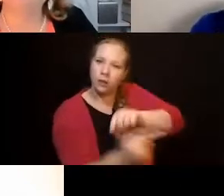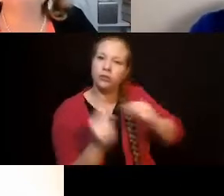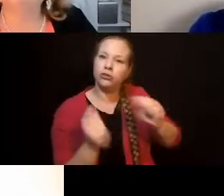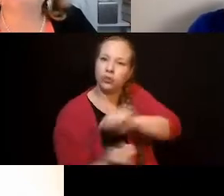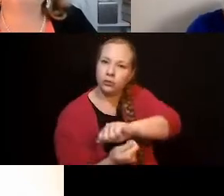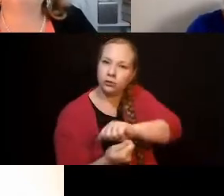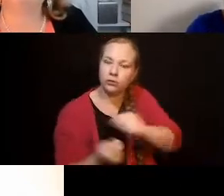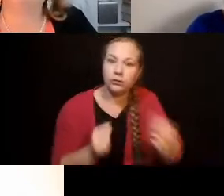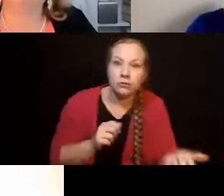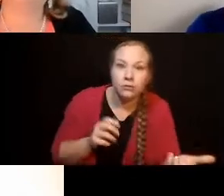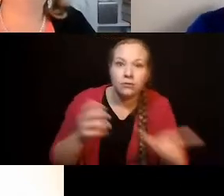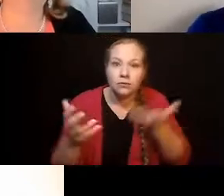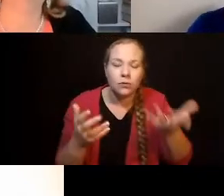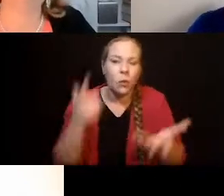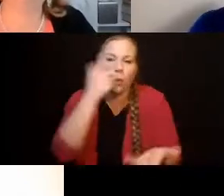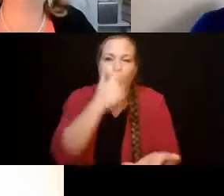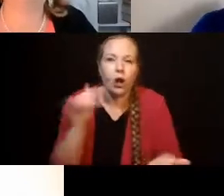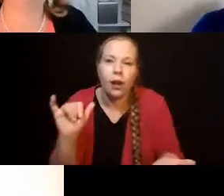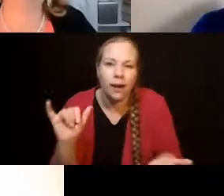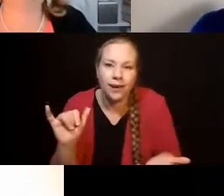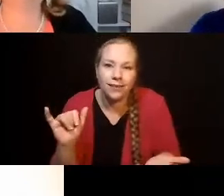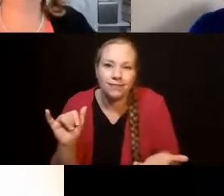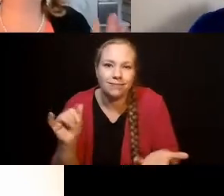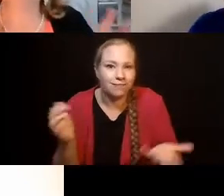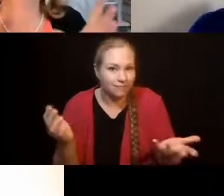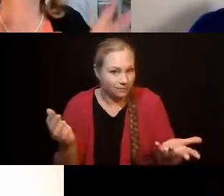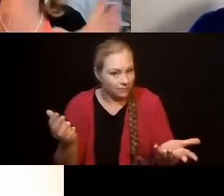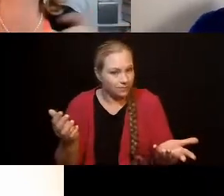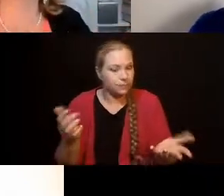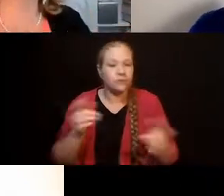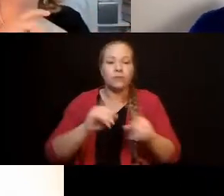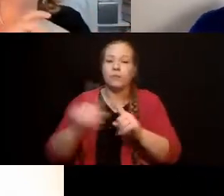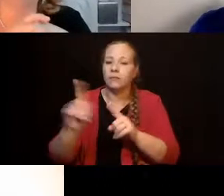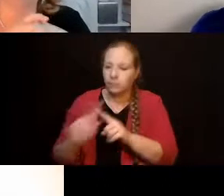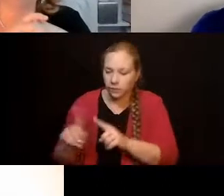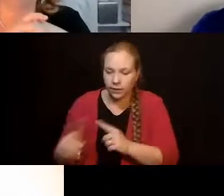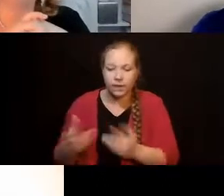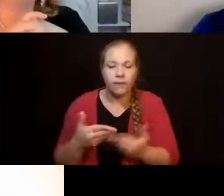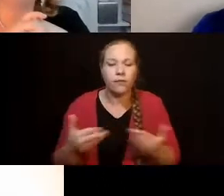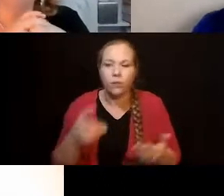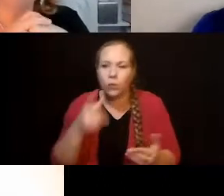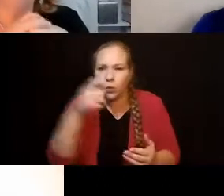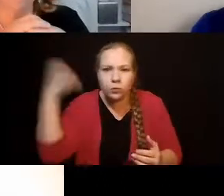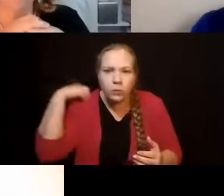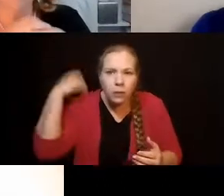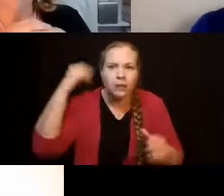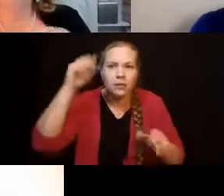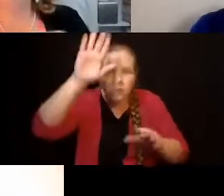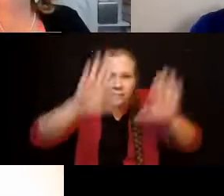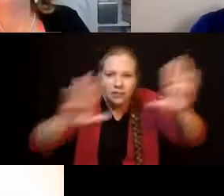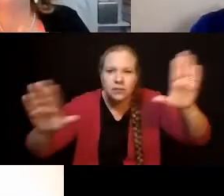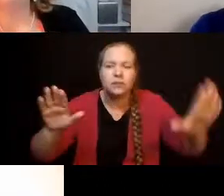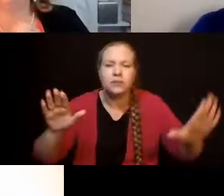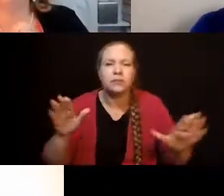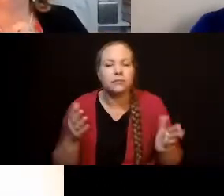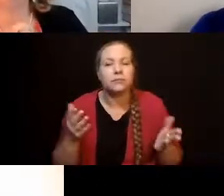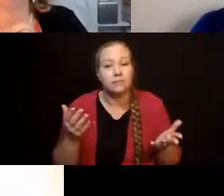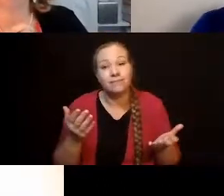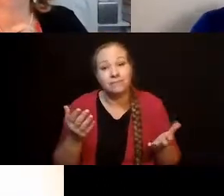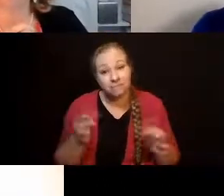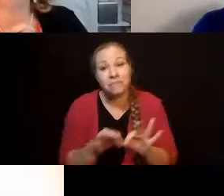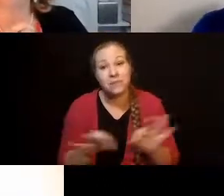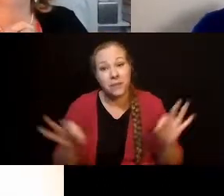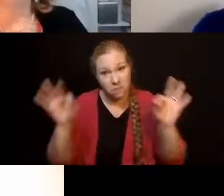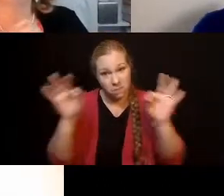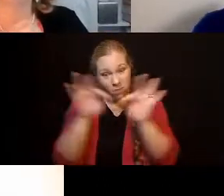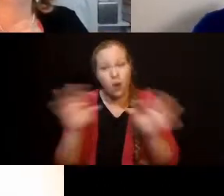So what is that going to look like when we go on? So those things are really important. The other thing that I want to